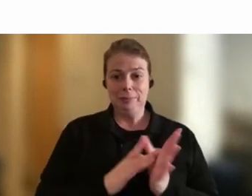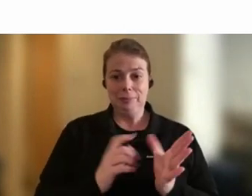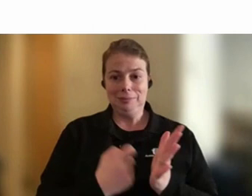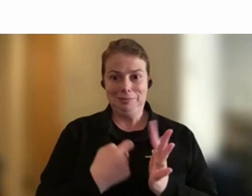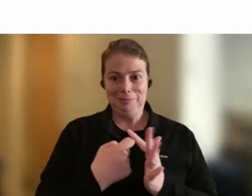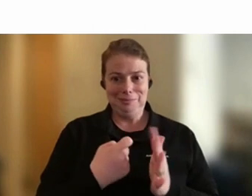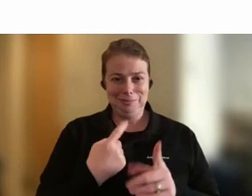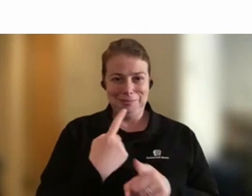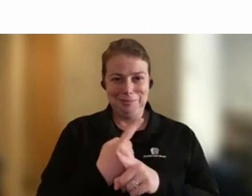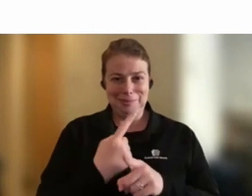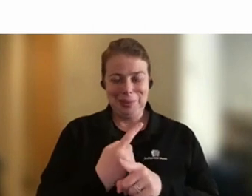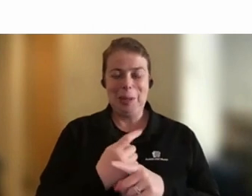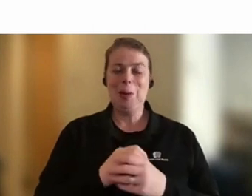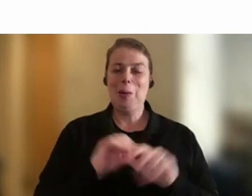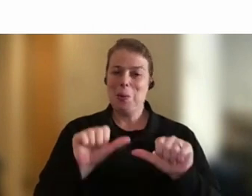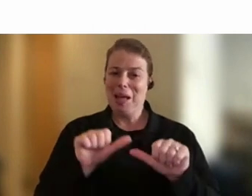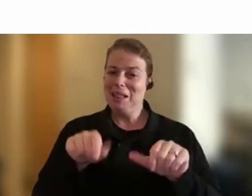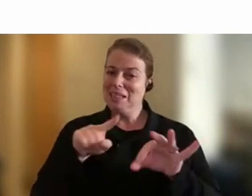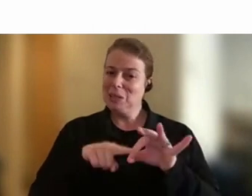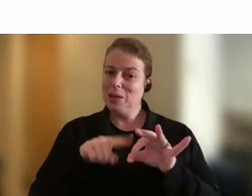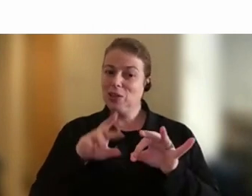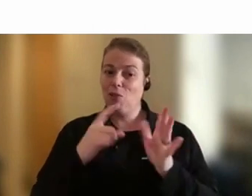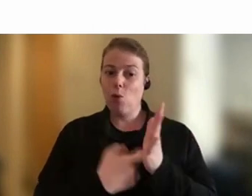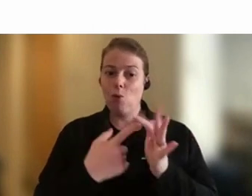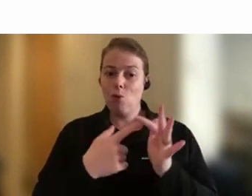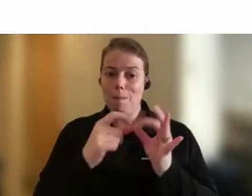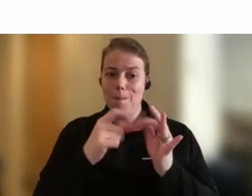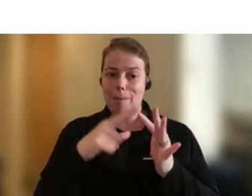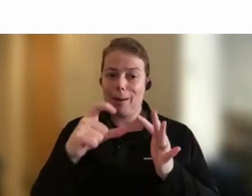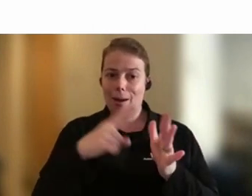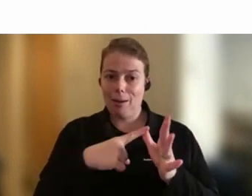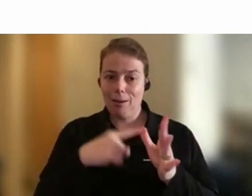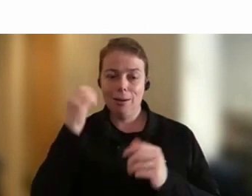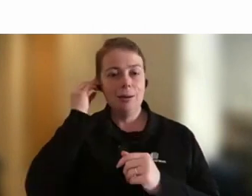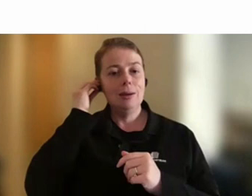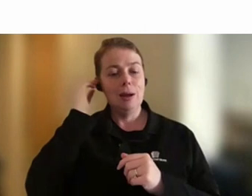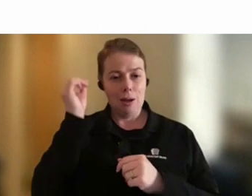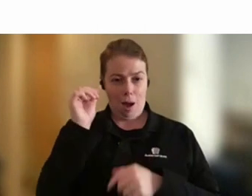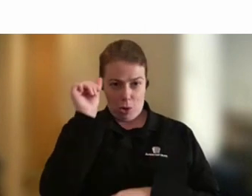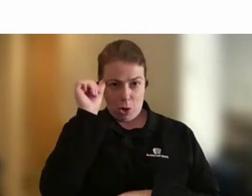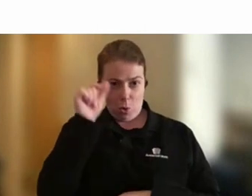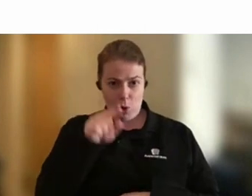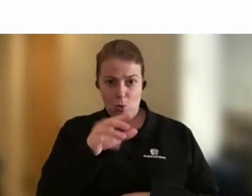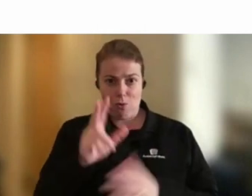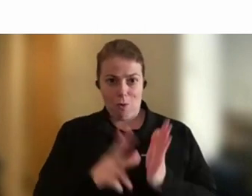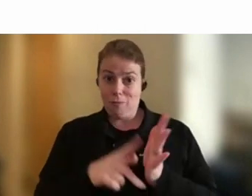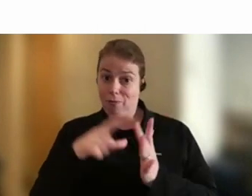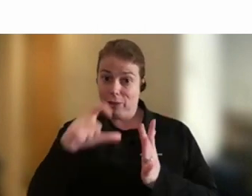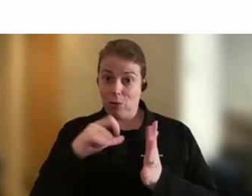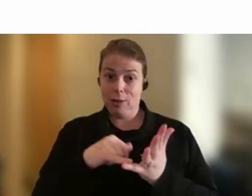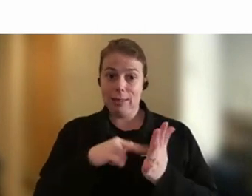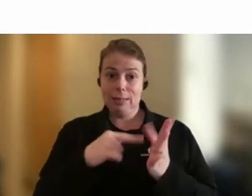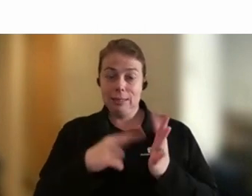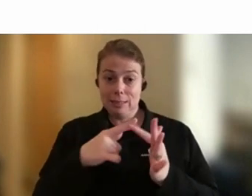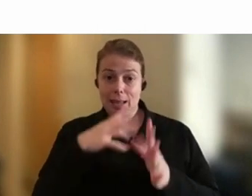So this one is a question for Rebecca. Knowing you're from the Victorian State Government and sort